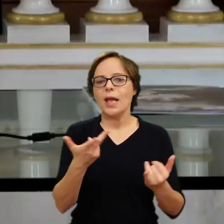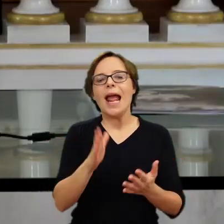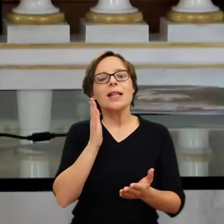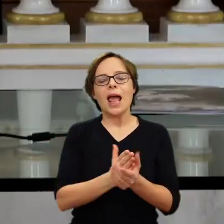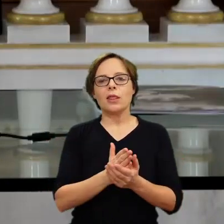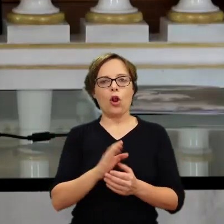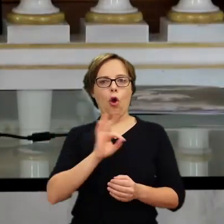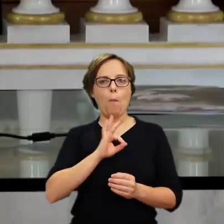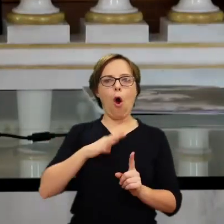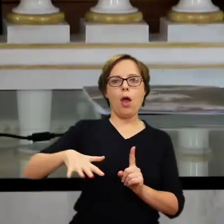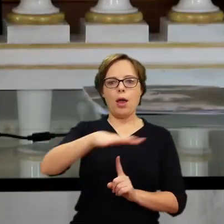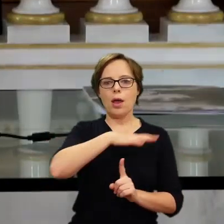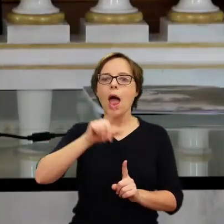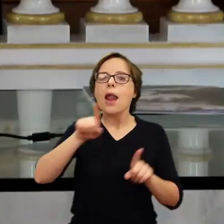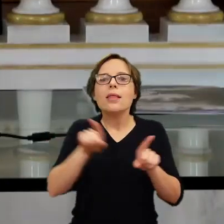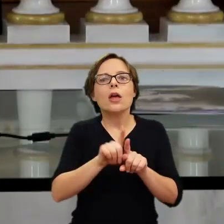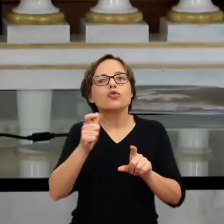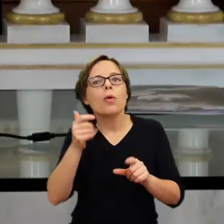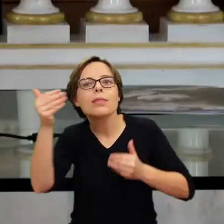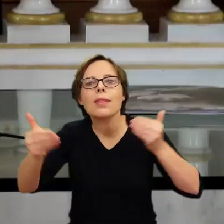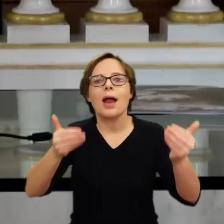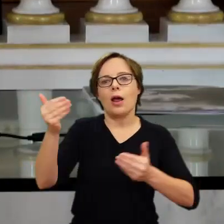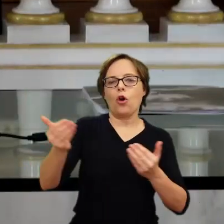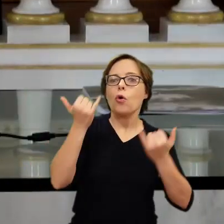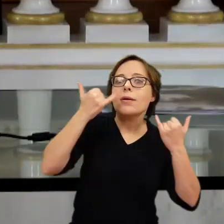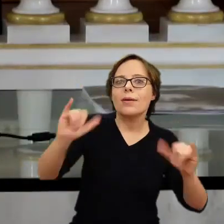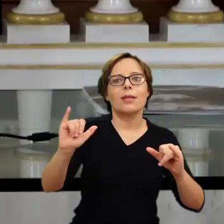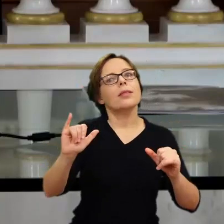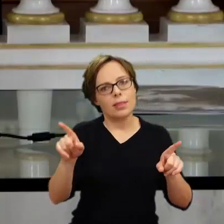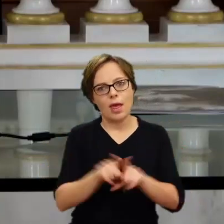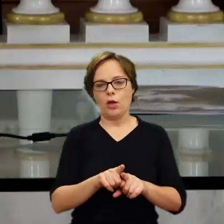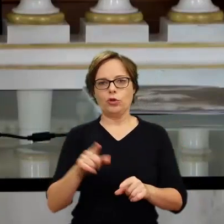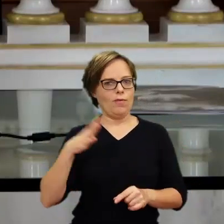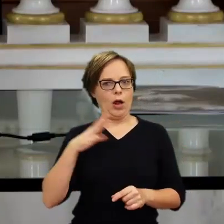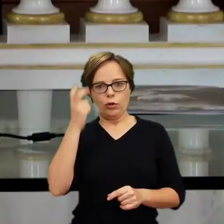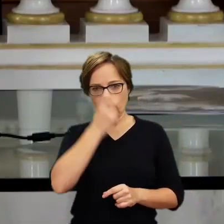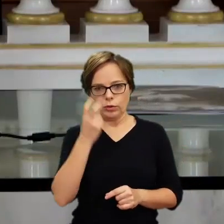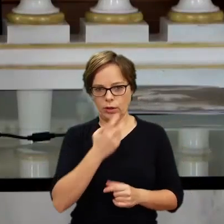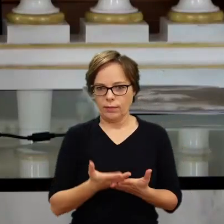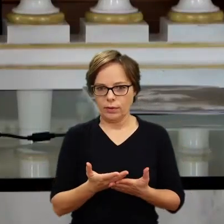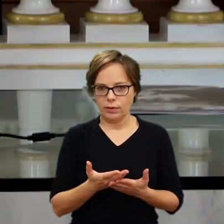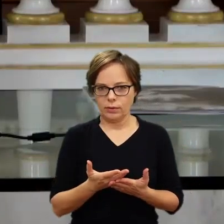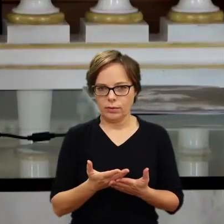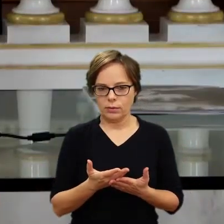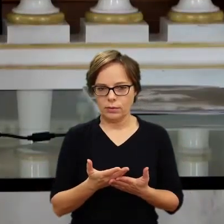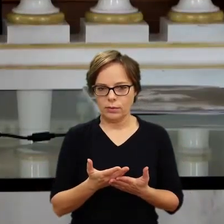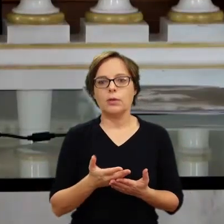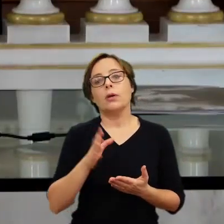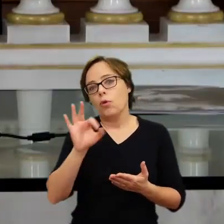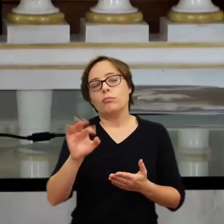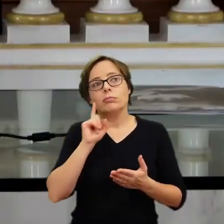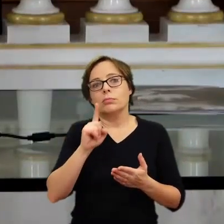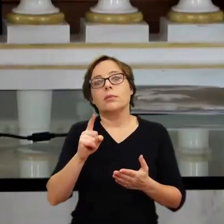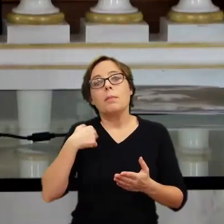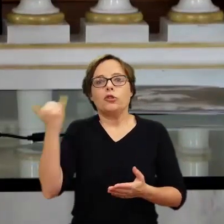about what surrounds you, but what is foreign to you, what is far away. And we never stop learning, all of us. I mean, the world is a huge